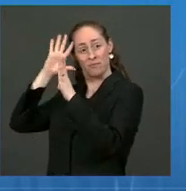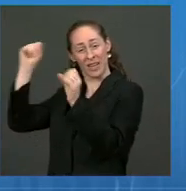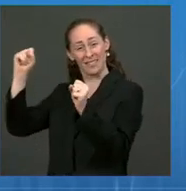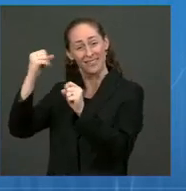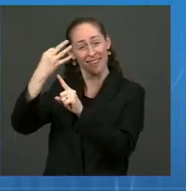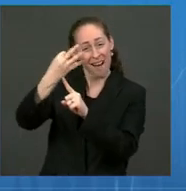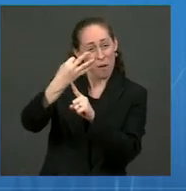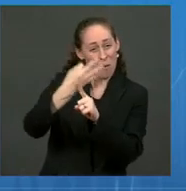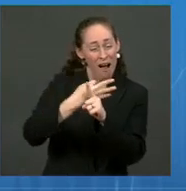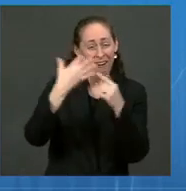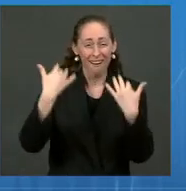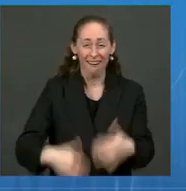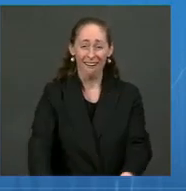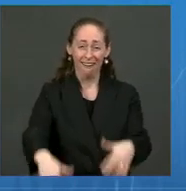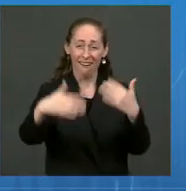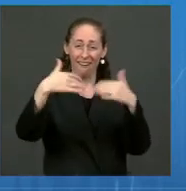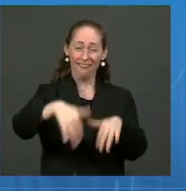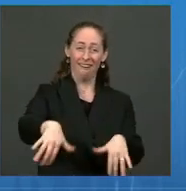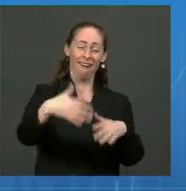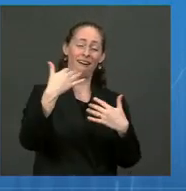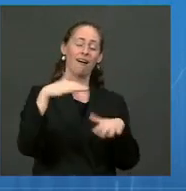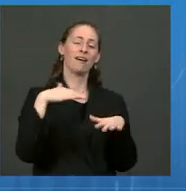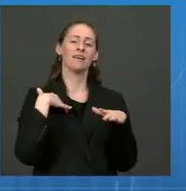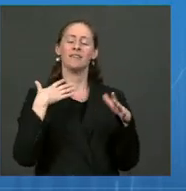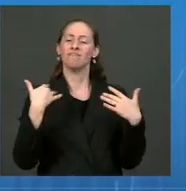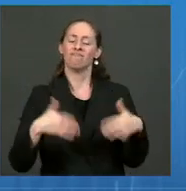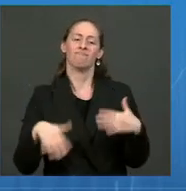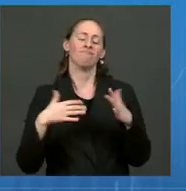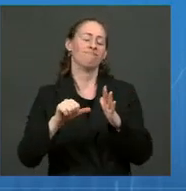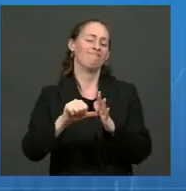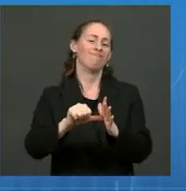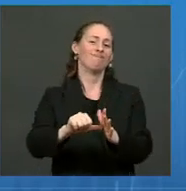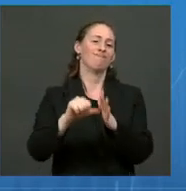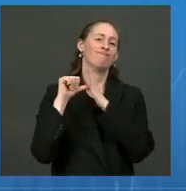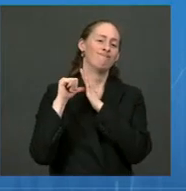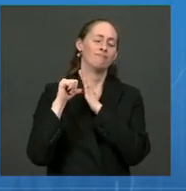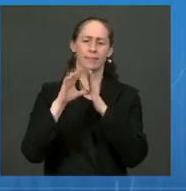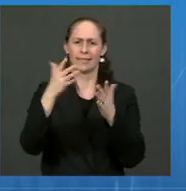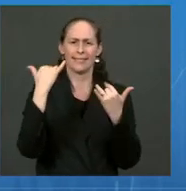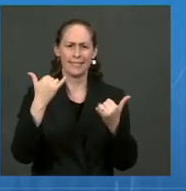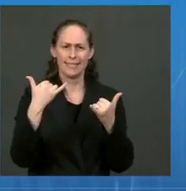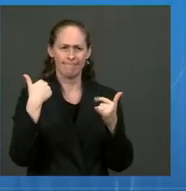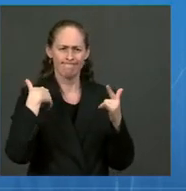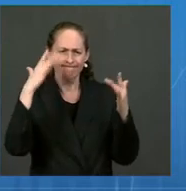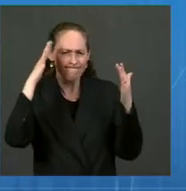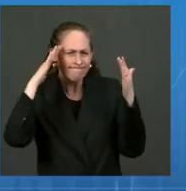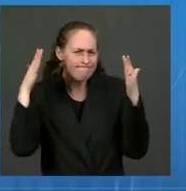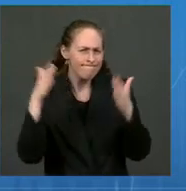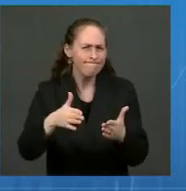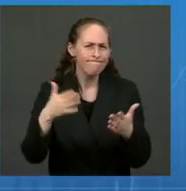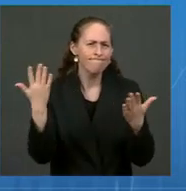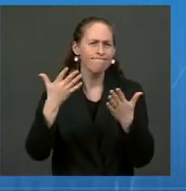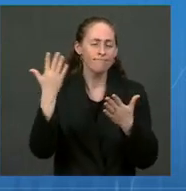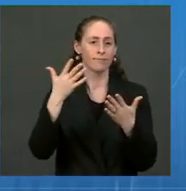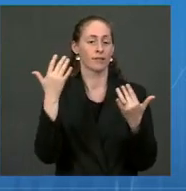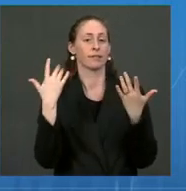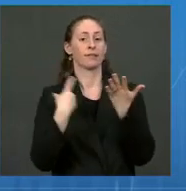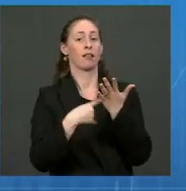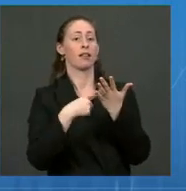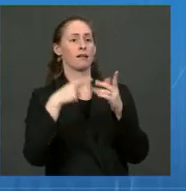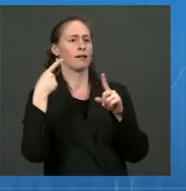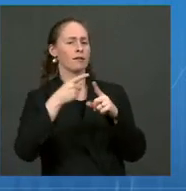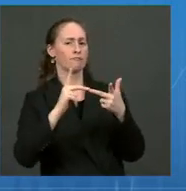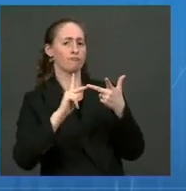And we remain laser-focused on getting more shots in arms, including booster shots. Following the FDA and